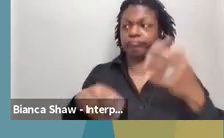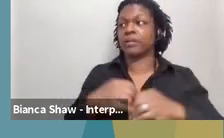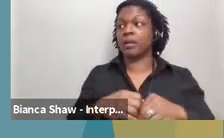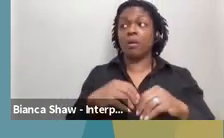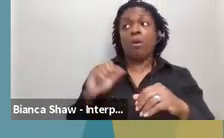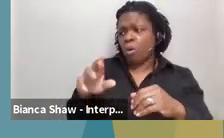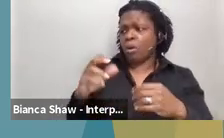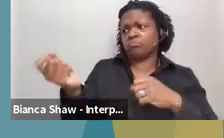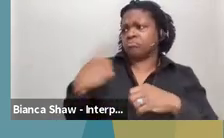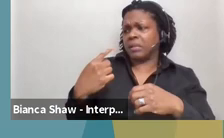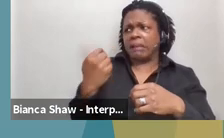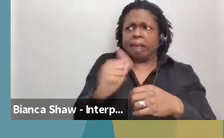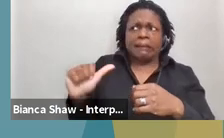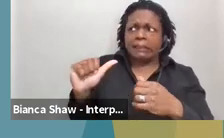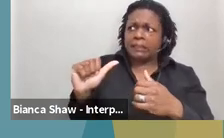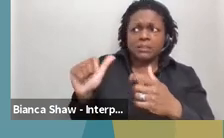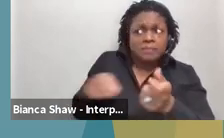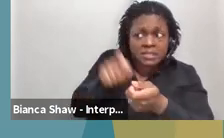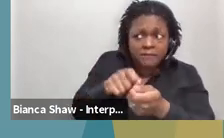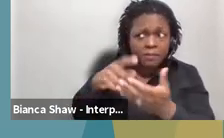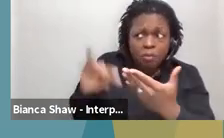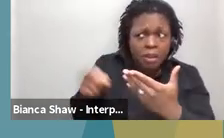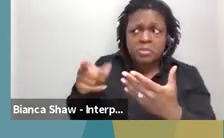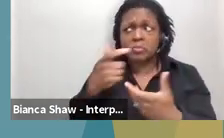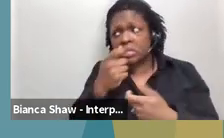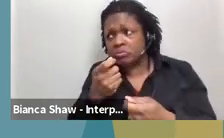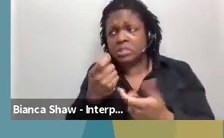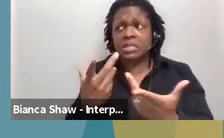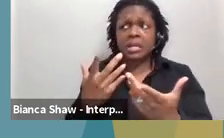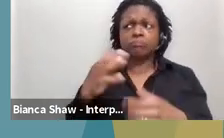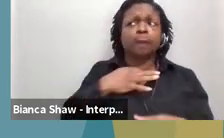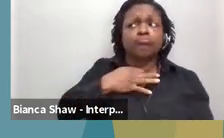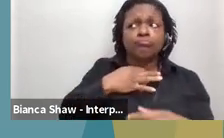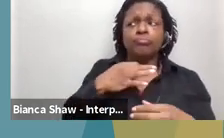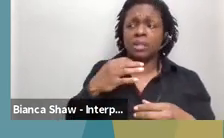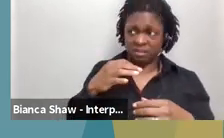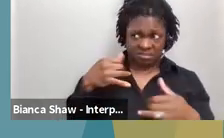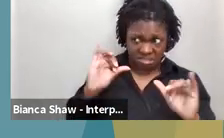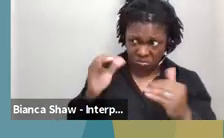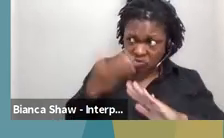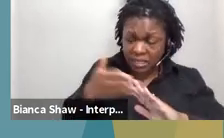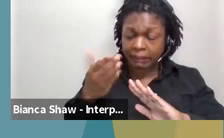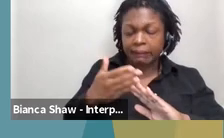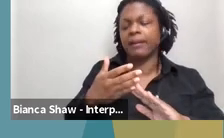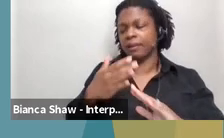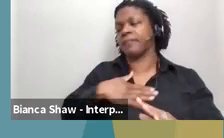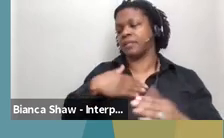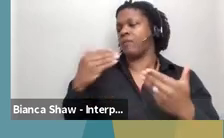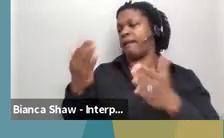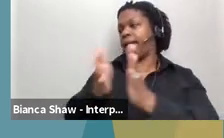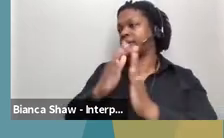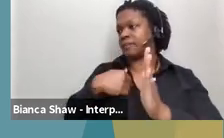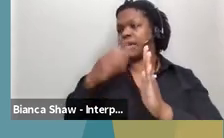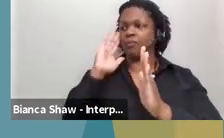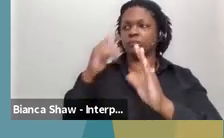programming that is specific to what you're talking about, because I'm sure, um, that there is a lot of that, um, out there. And, and